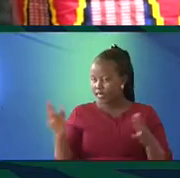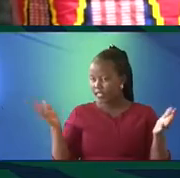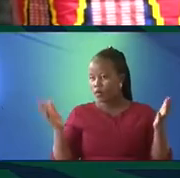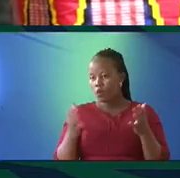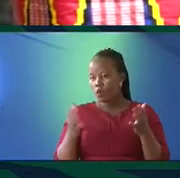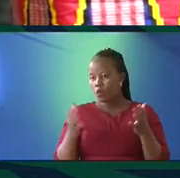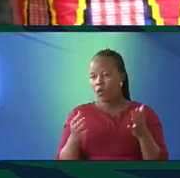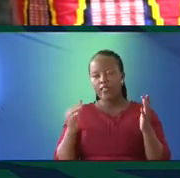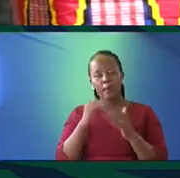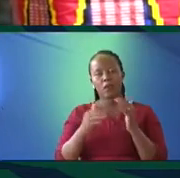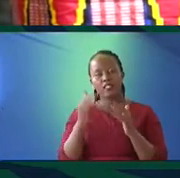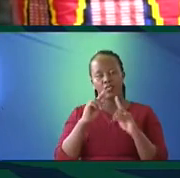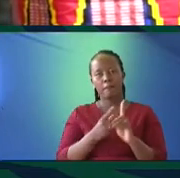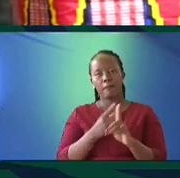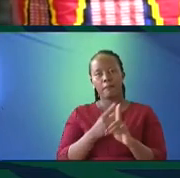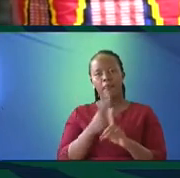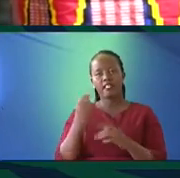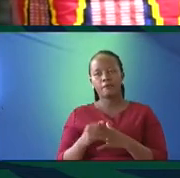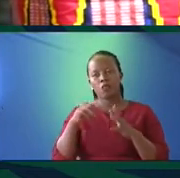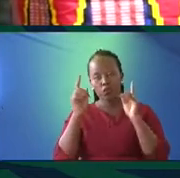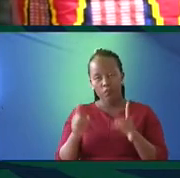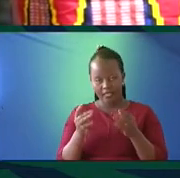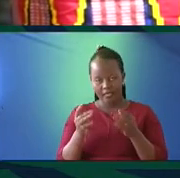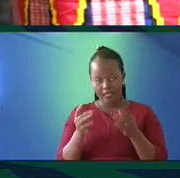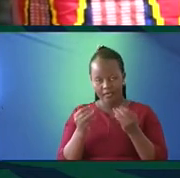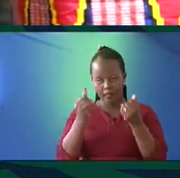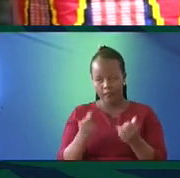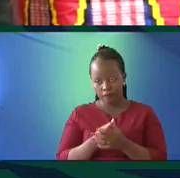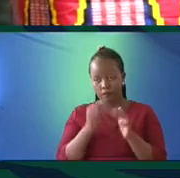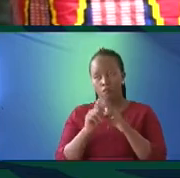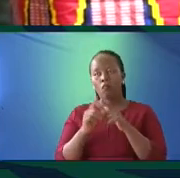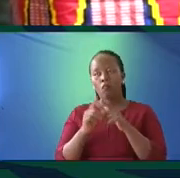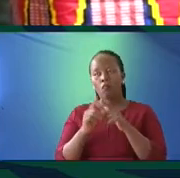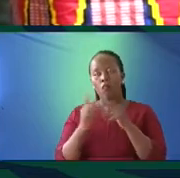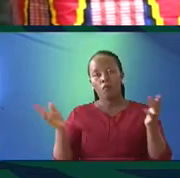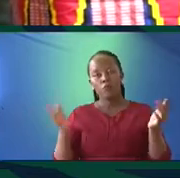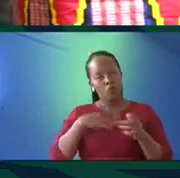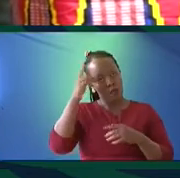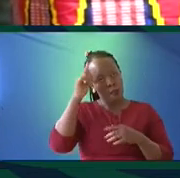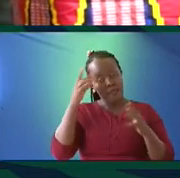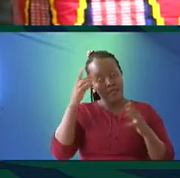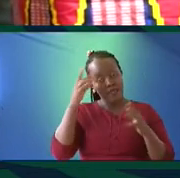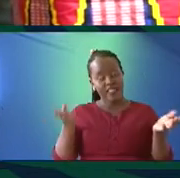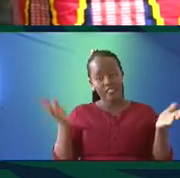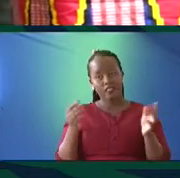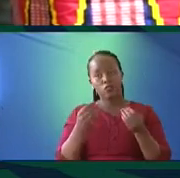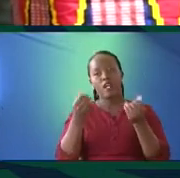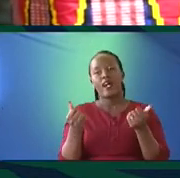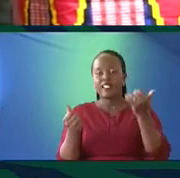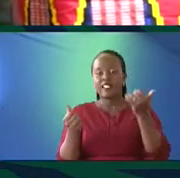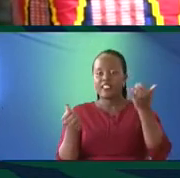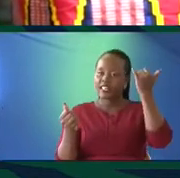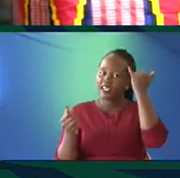where the decolonizing process must begin. We must do that. Concomitant to that, and I think in order to address